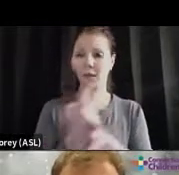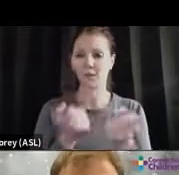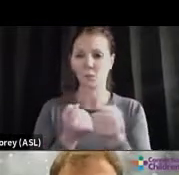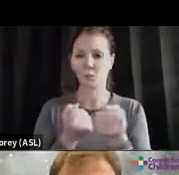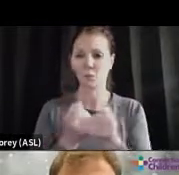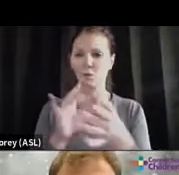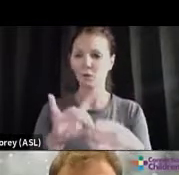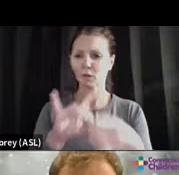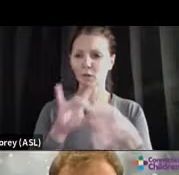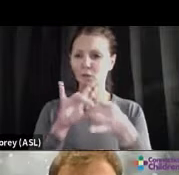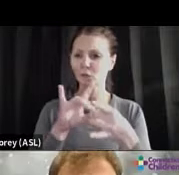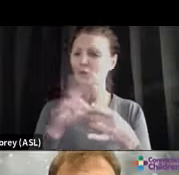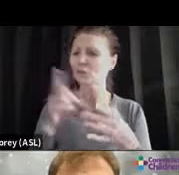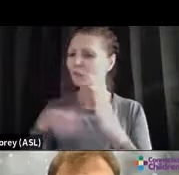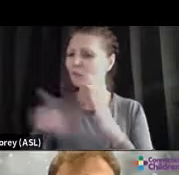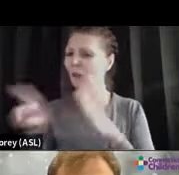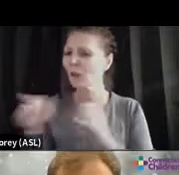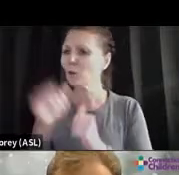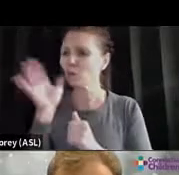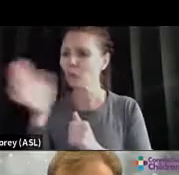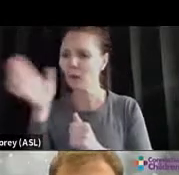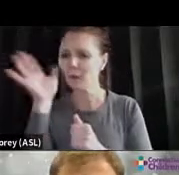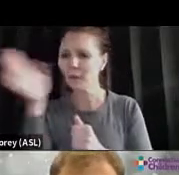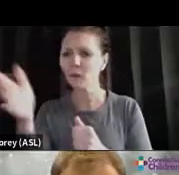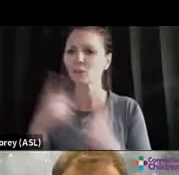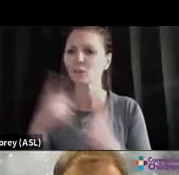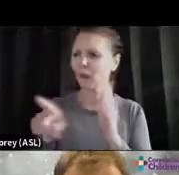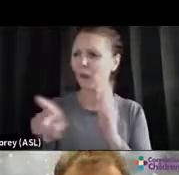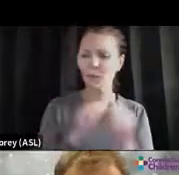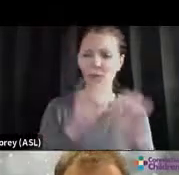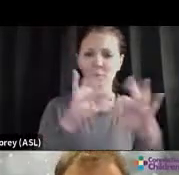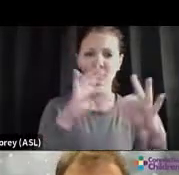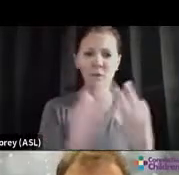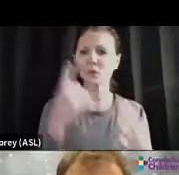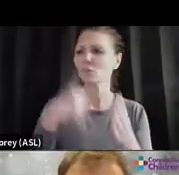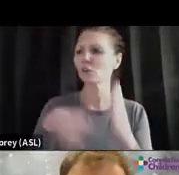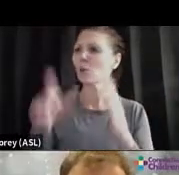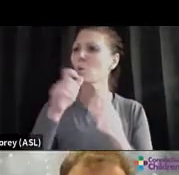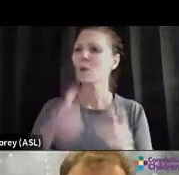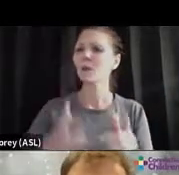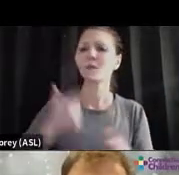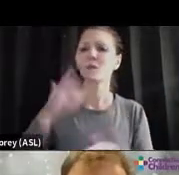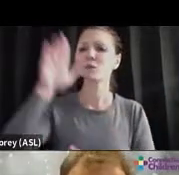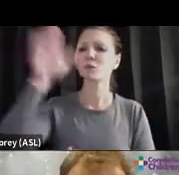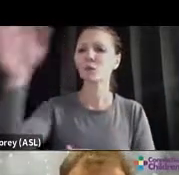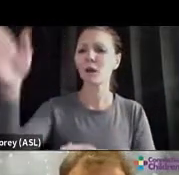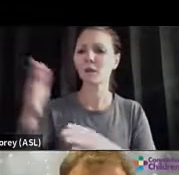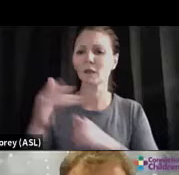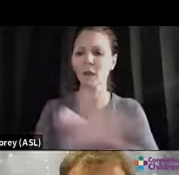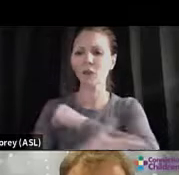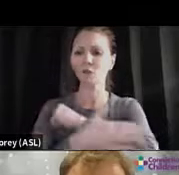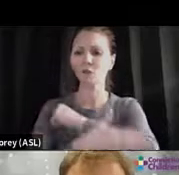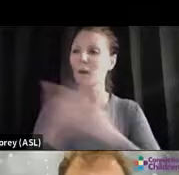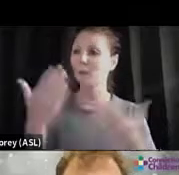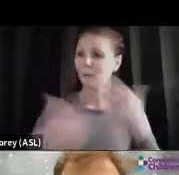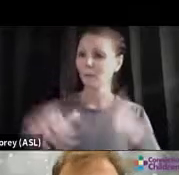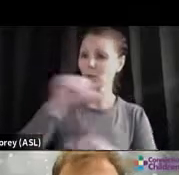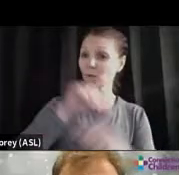Check in with family. Check in with grandparents. Check in with people who are living across the country. We can be socially distant but not isolated.